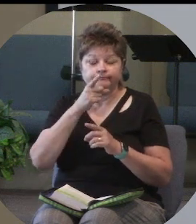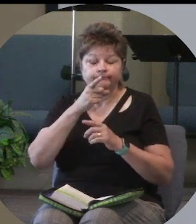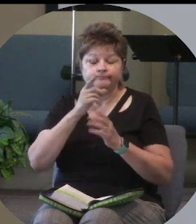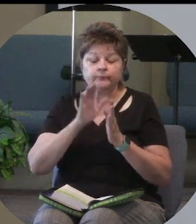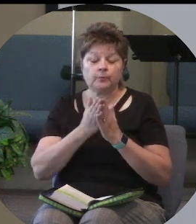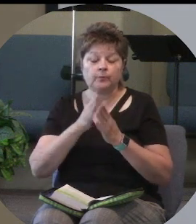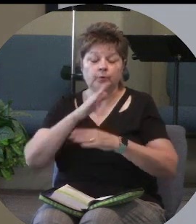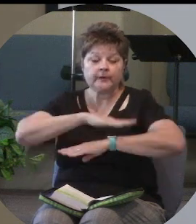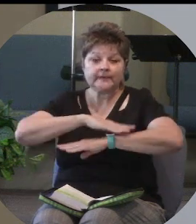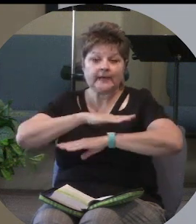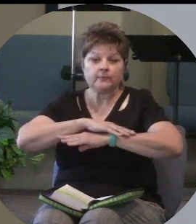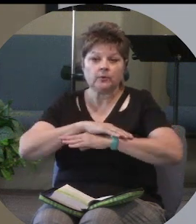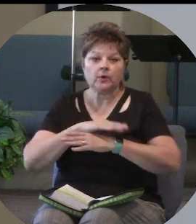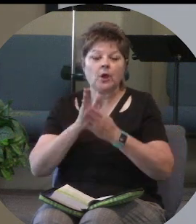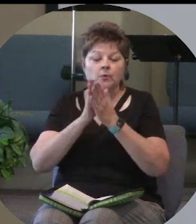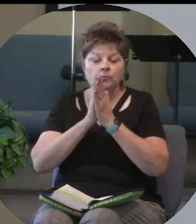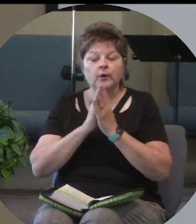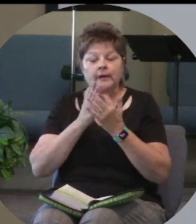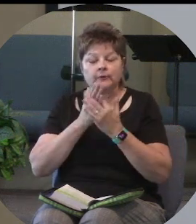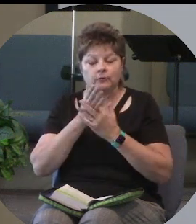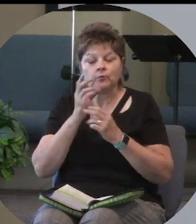Praying through the names of God.